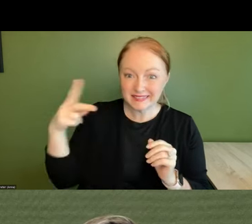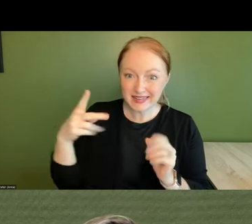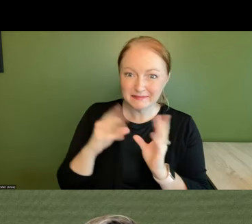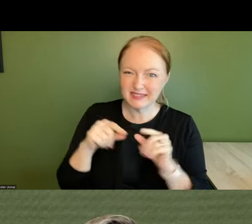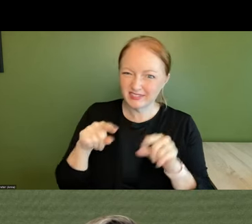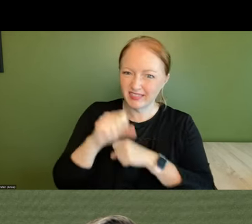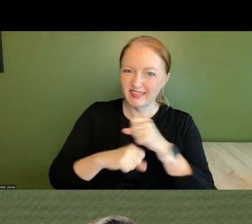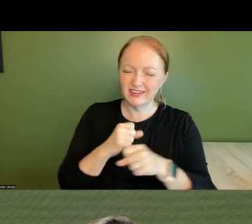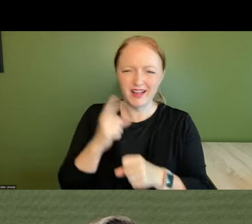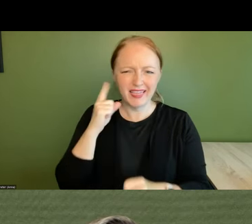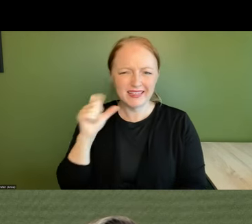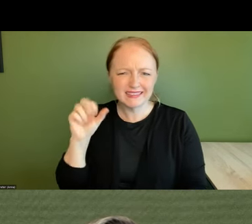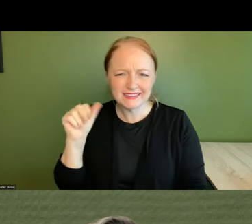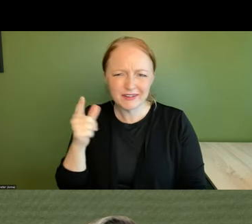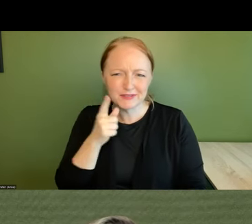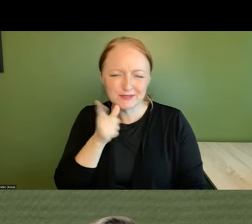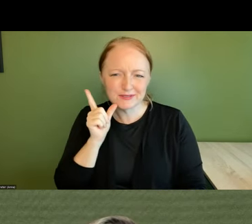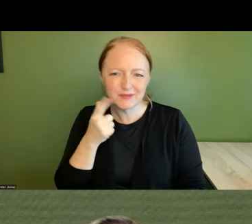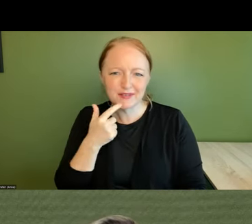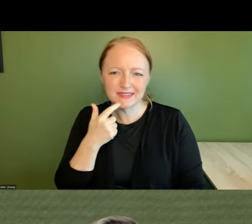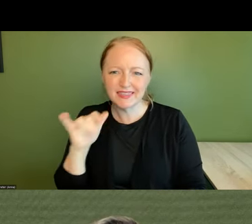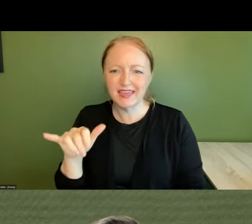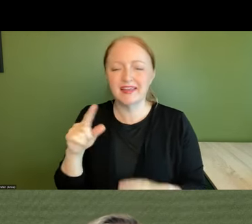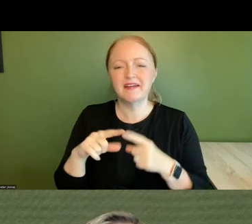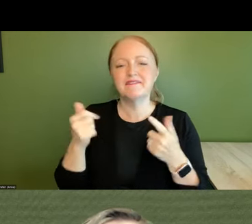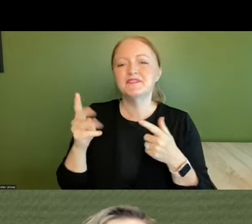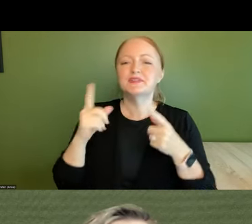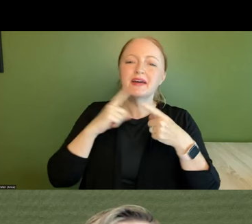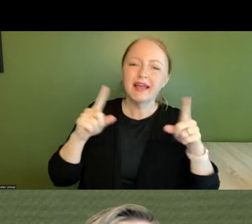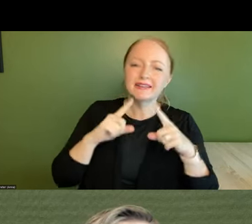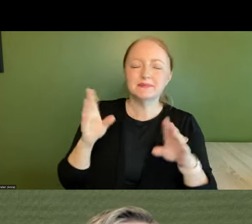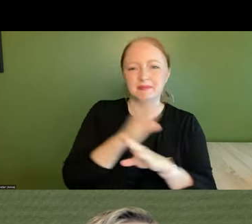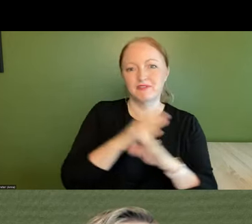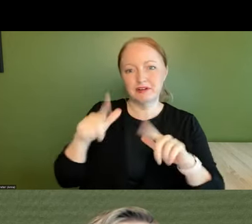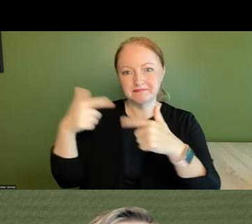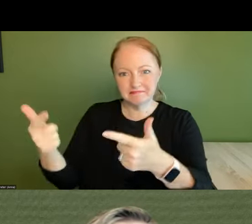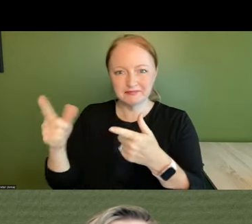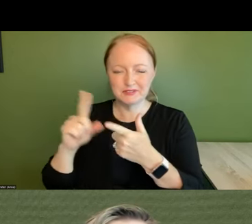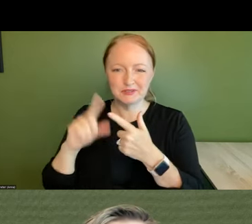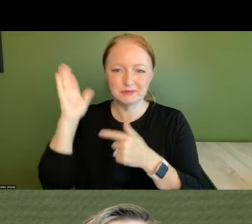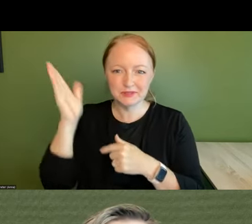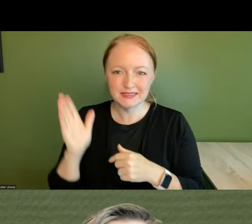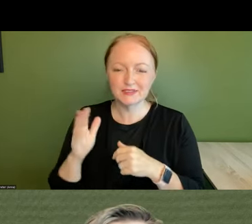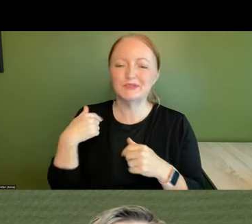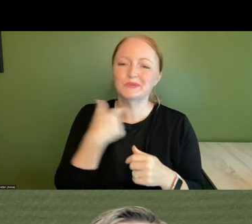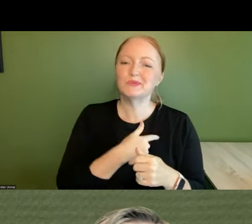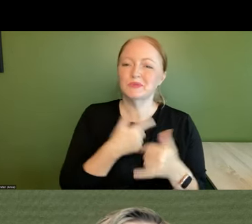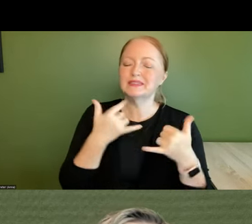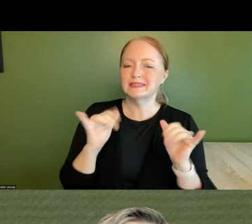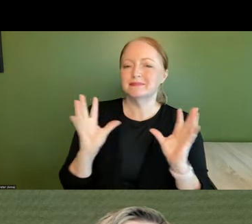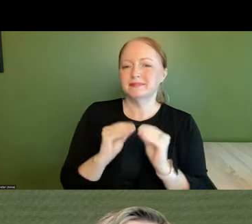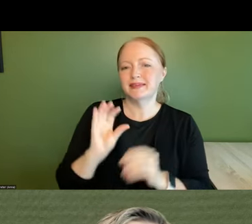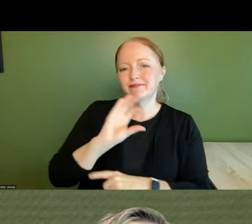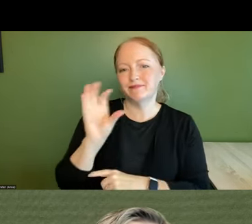year i heard sarah say early um a couple of logistics reminders before i pass it off we continue to meet virtually